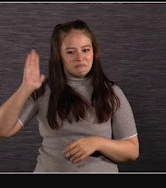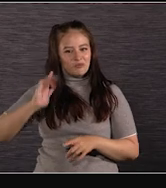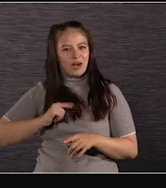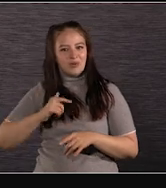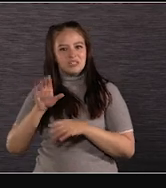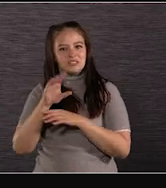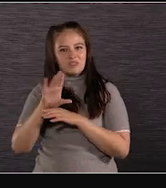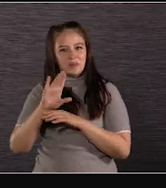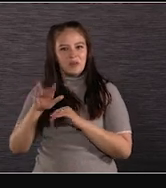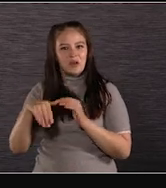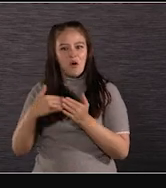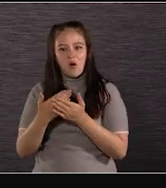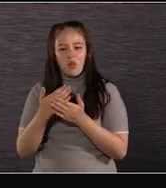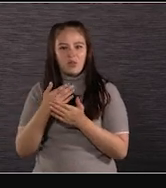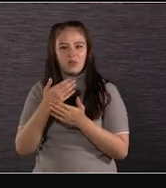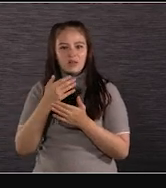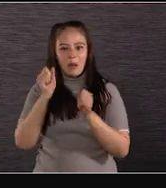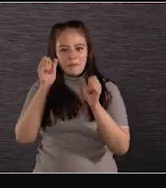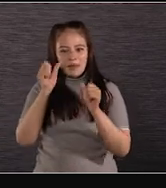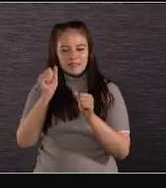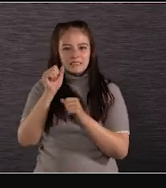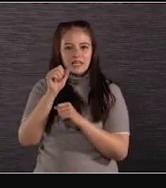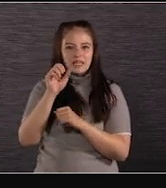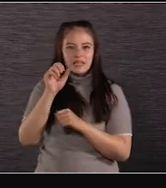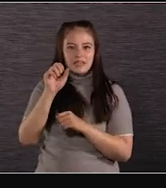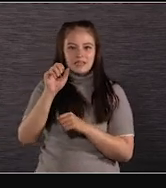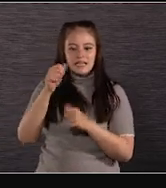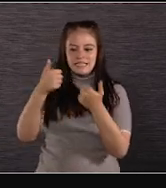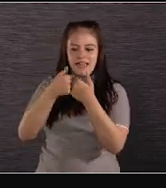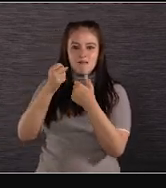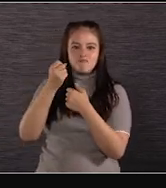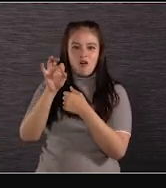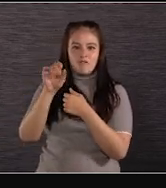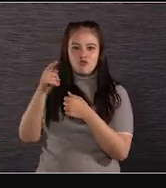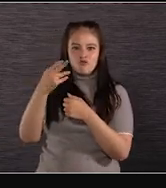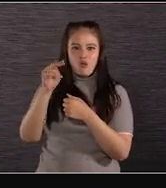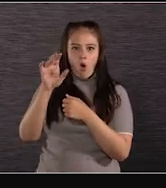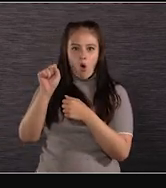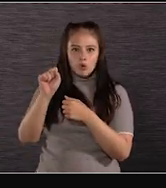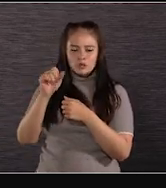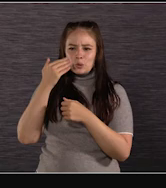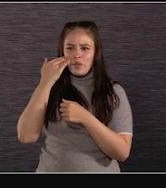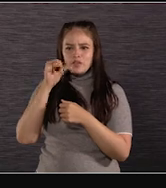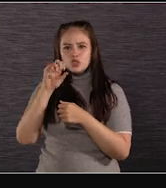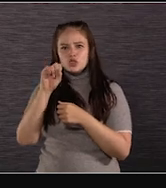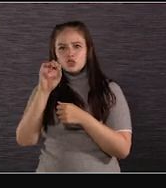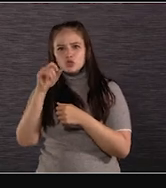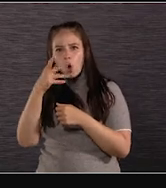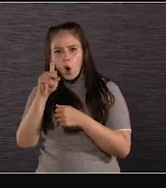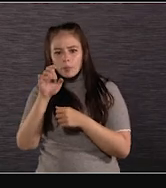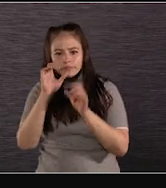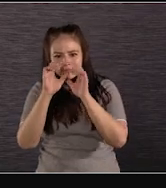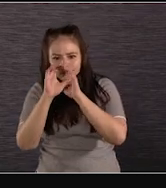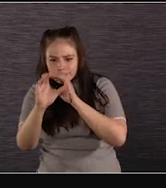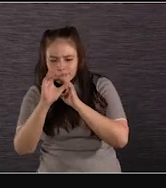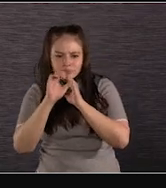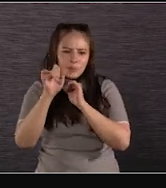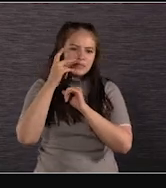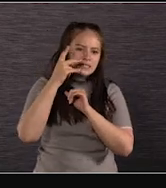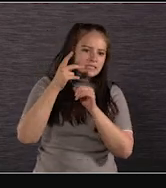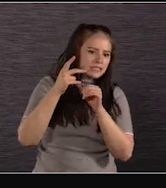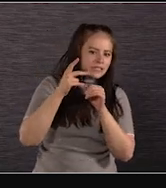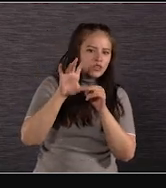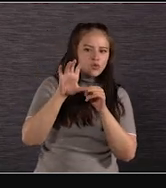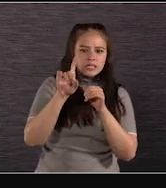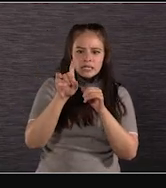those big epic Game of Thrones episodes. Because, you know, just the scope and the detail and the richness and the three-dimensionality of that